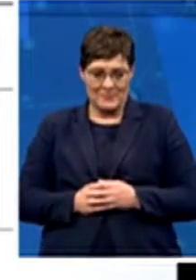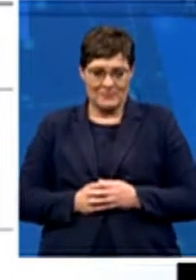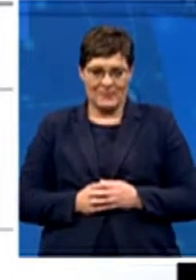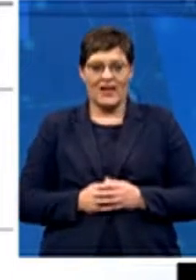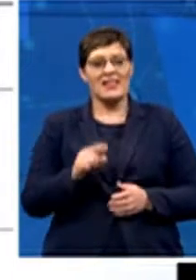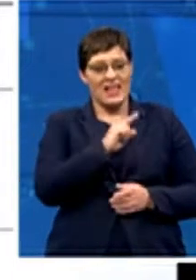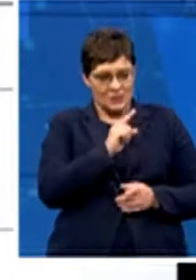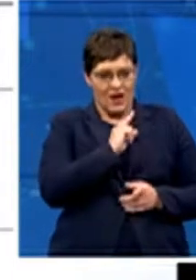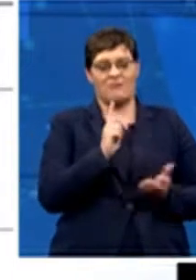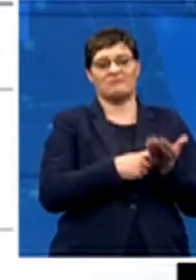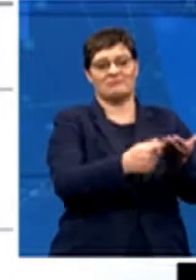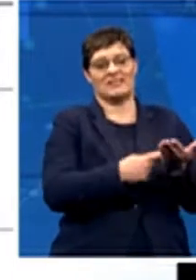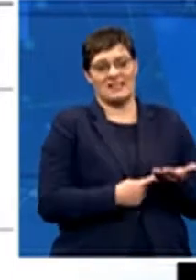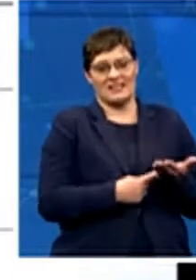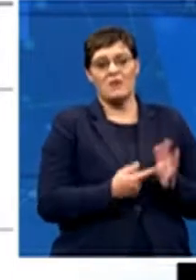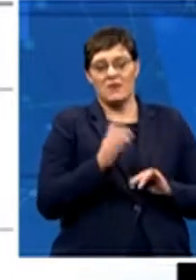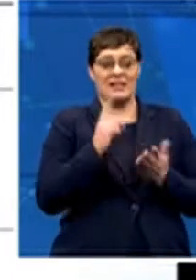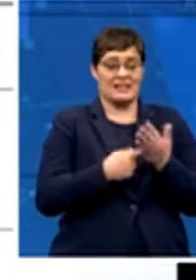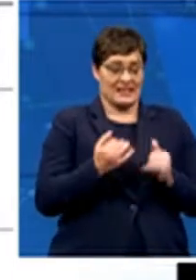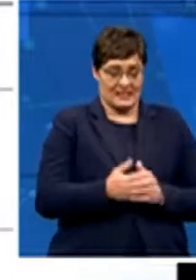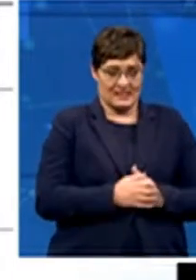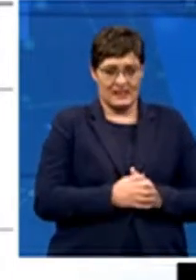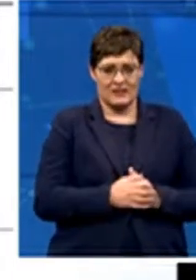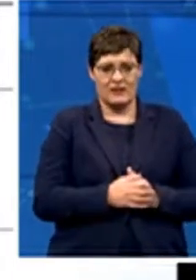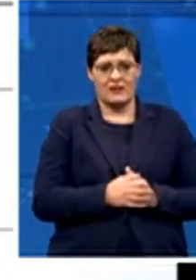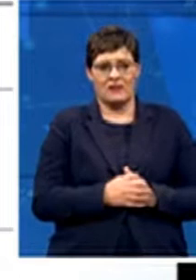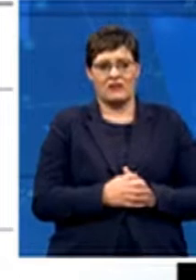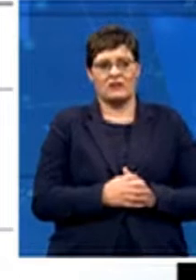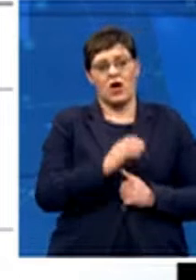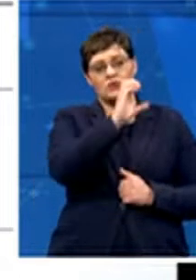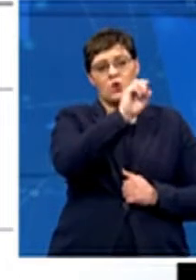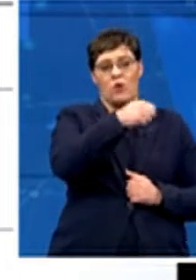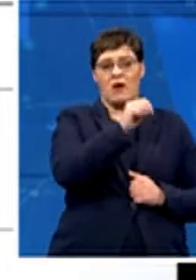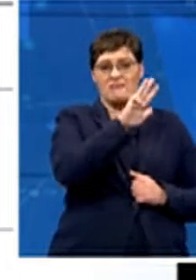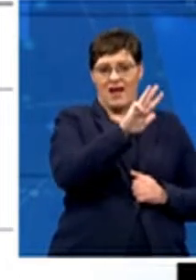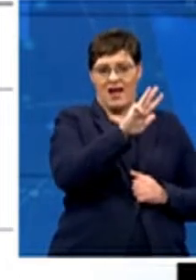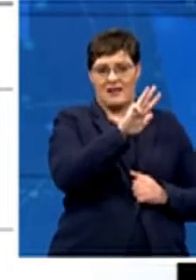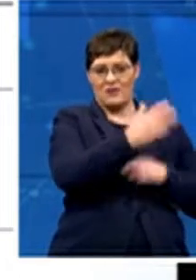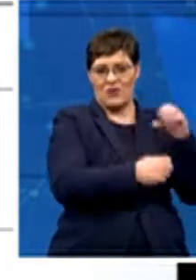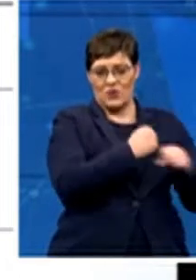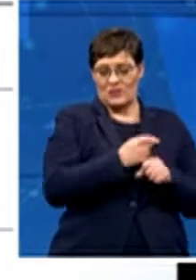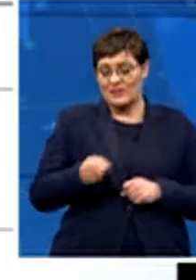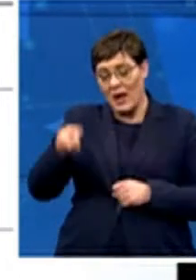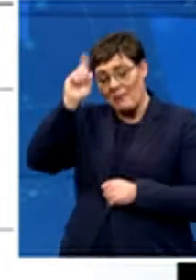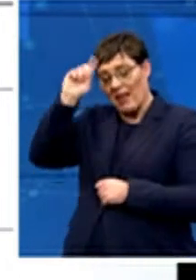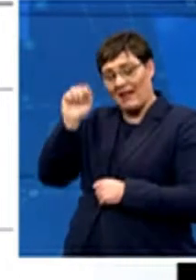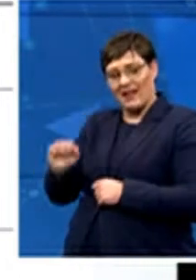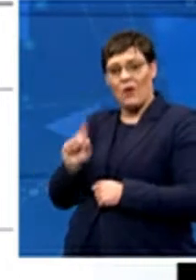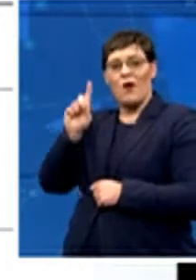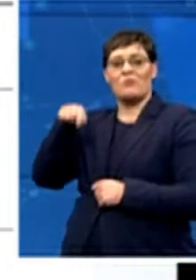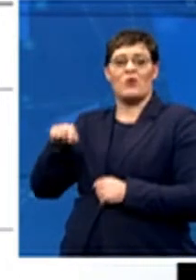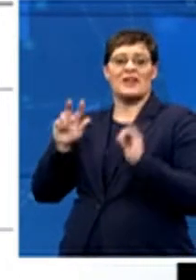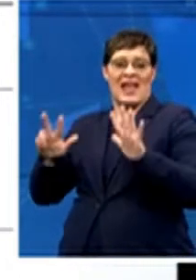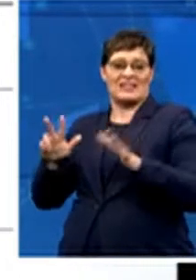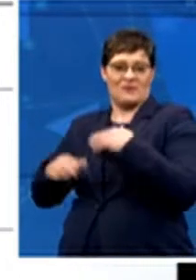talk about it. So it took them 0.9 of a year, whereas the black Africans, it was 1.8 of a year. So the